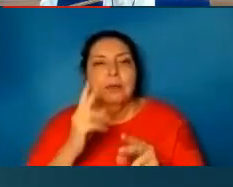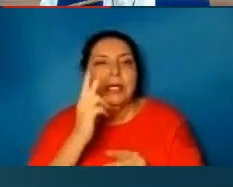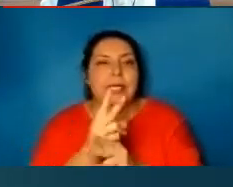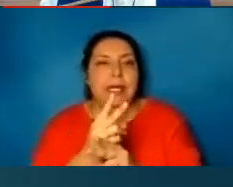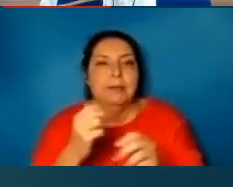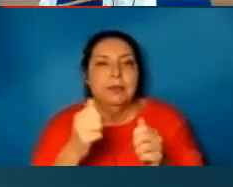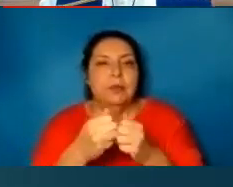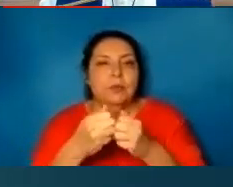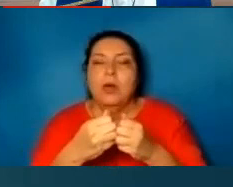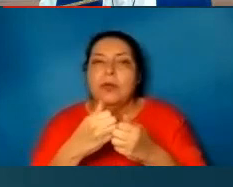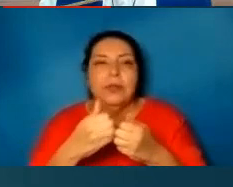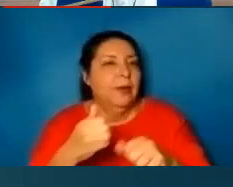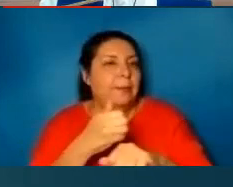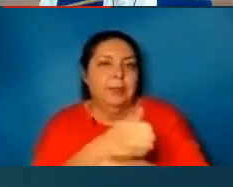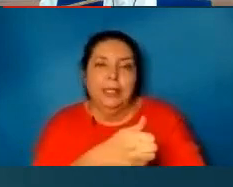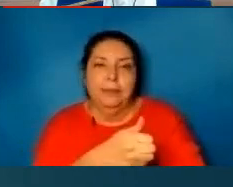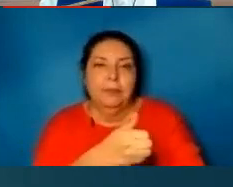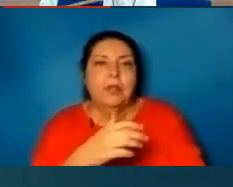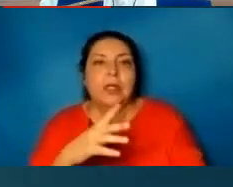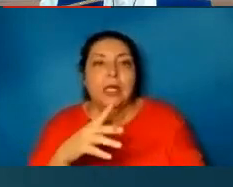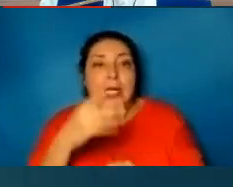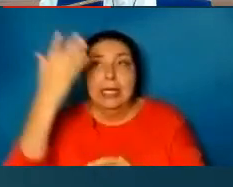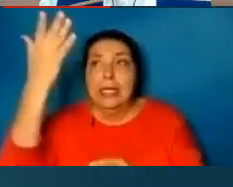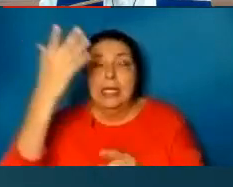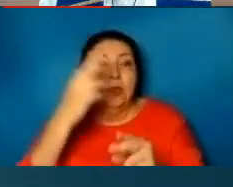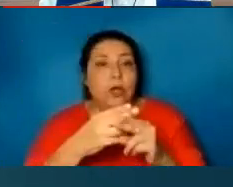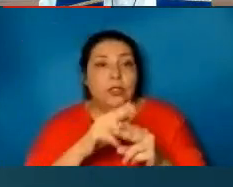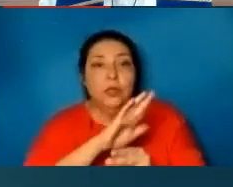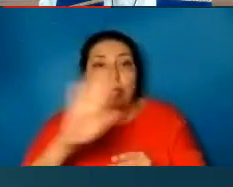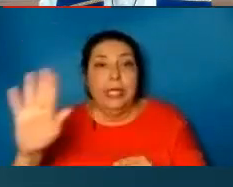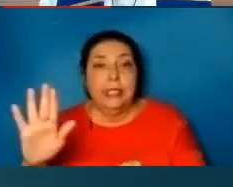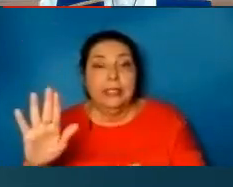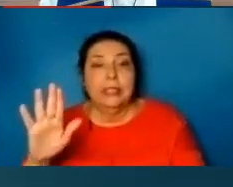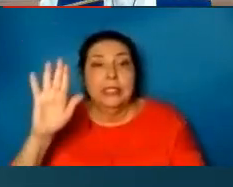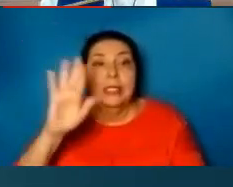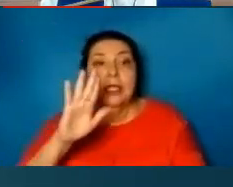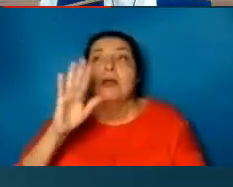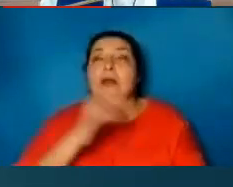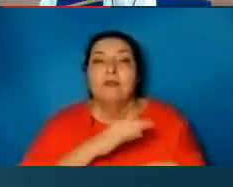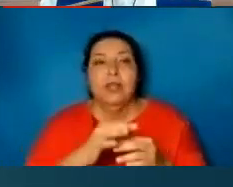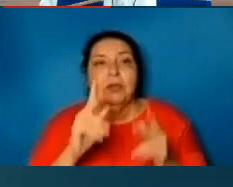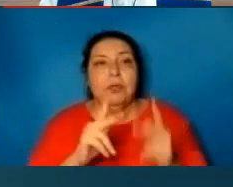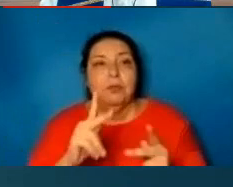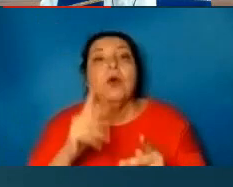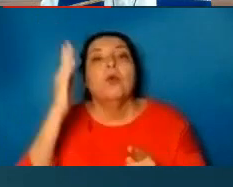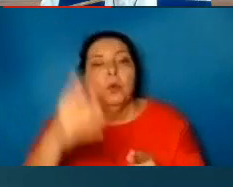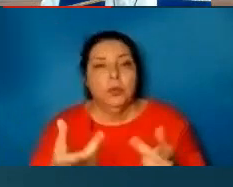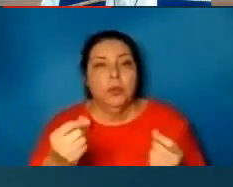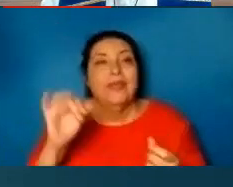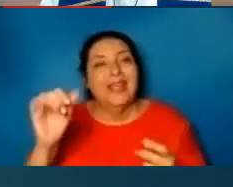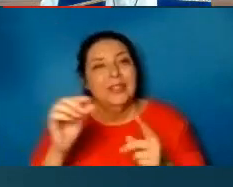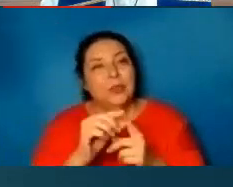Christ. He who calls you is faithful. He will surely do it. This is the word of the Lord.